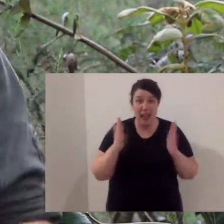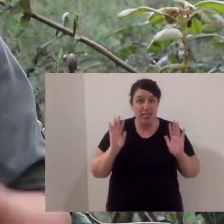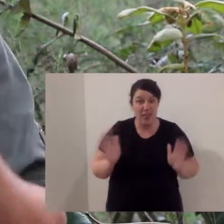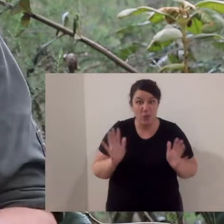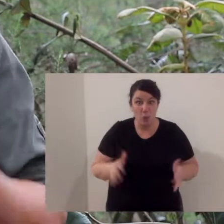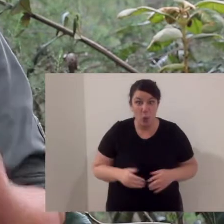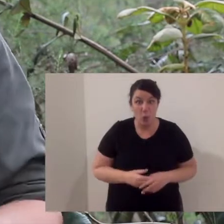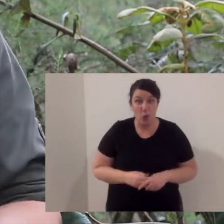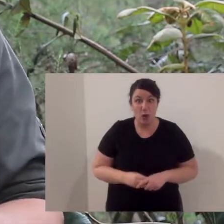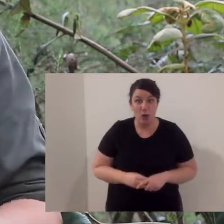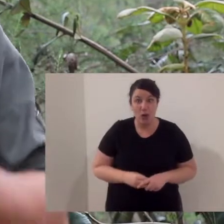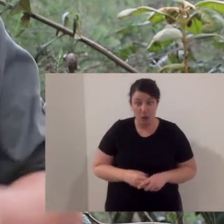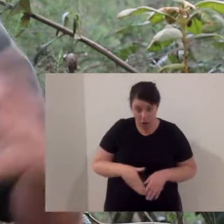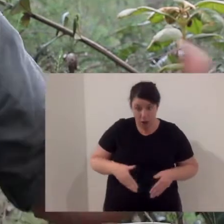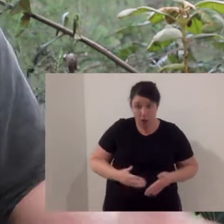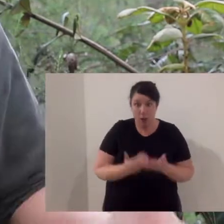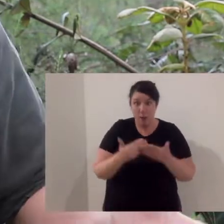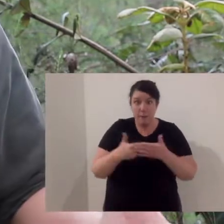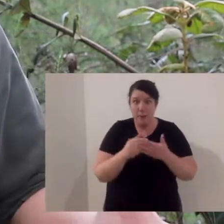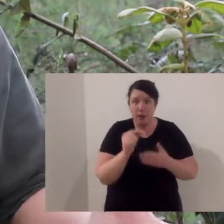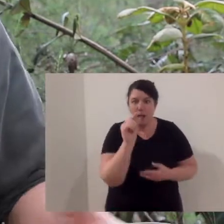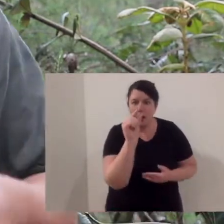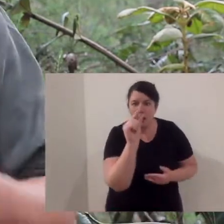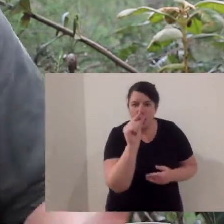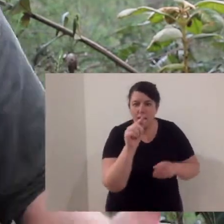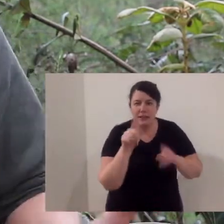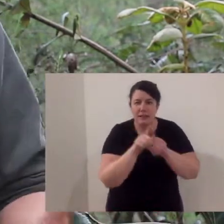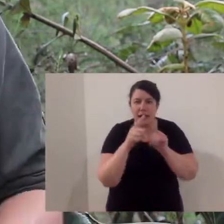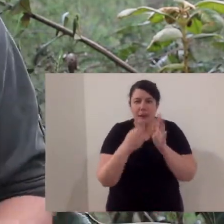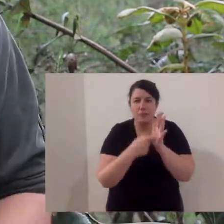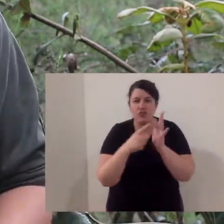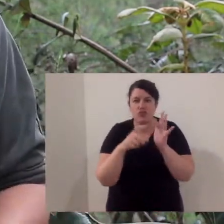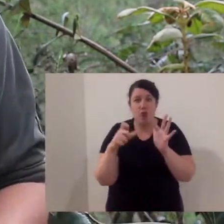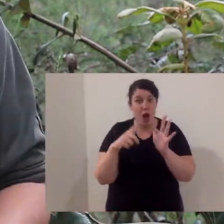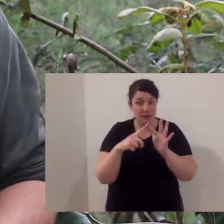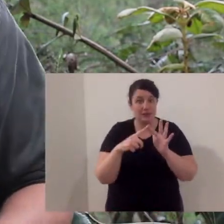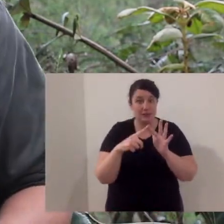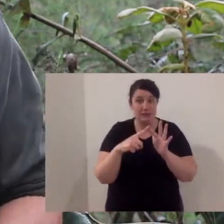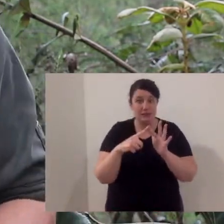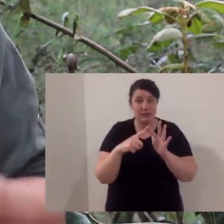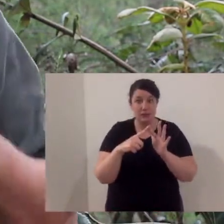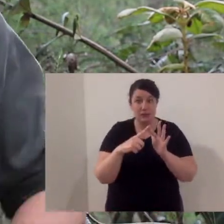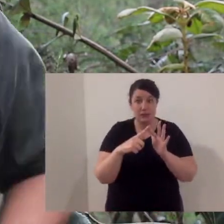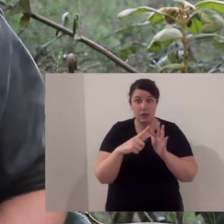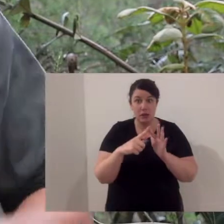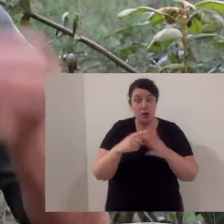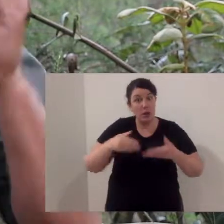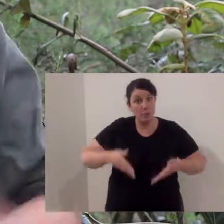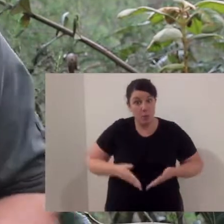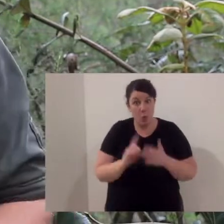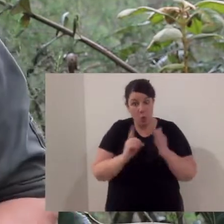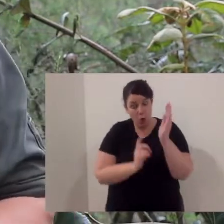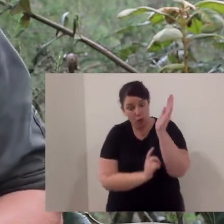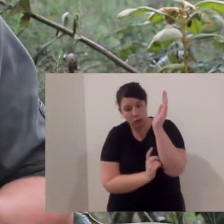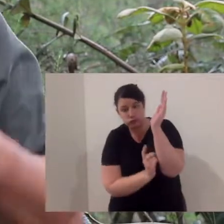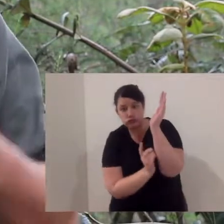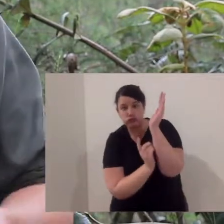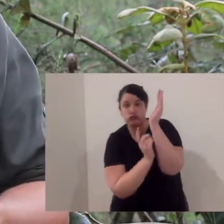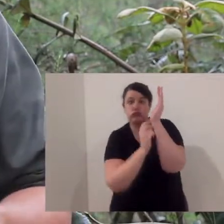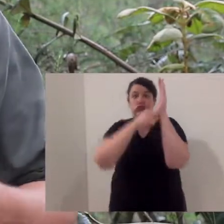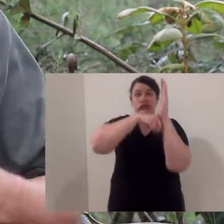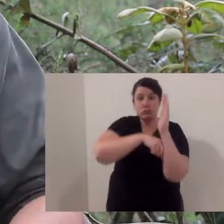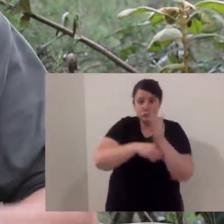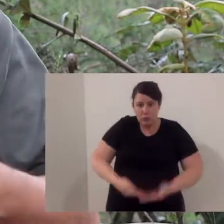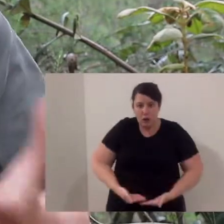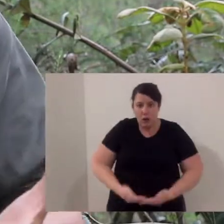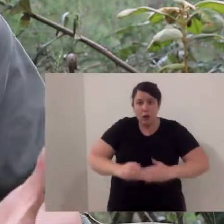a really short time, like 20 days. And she gives birth to joeys that are the size of grains of rice. Now, those